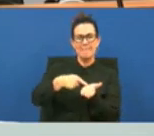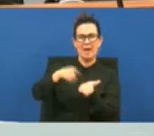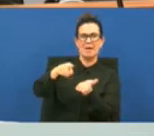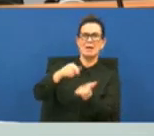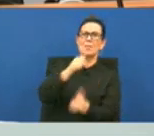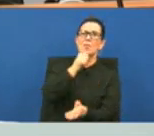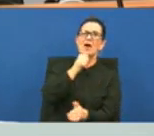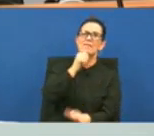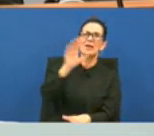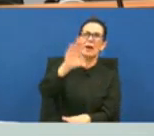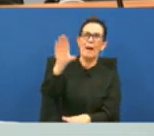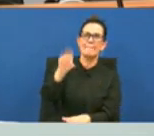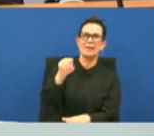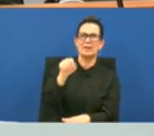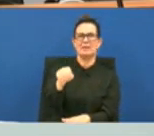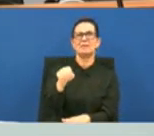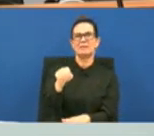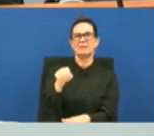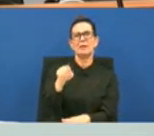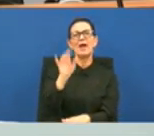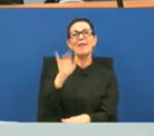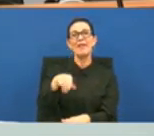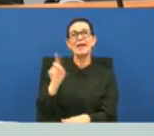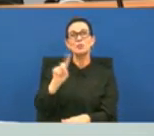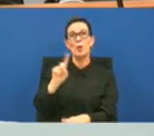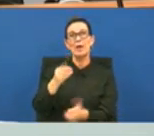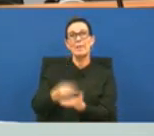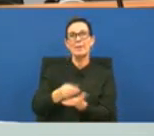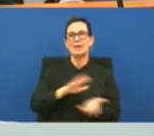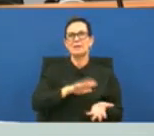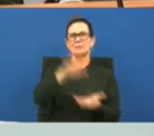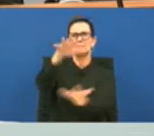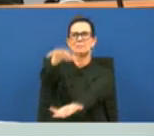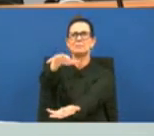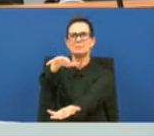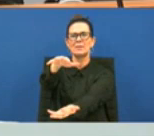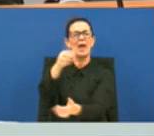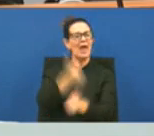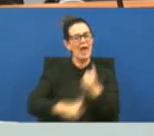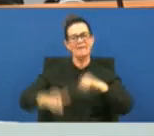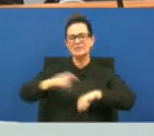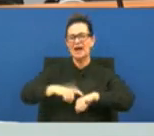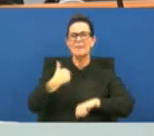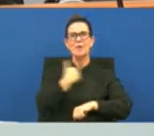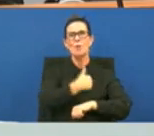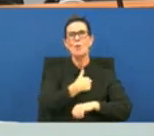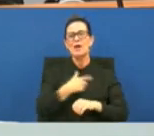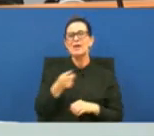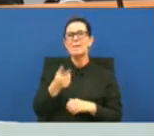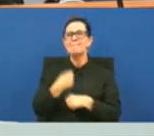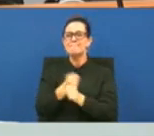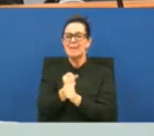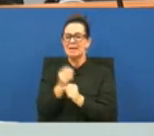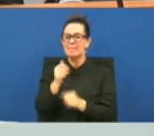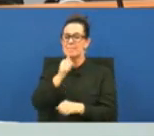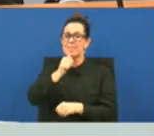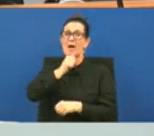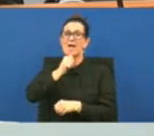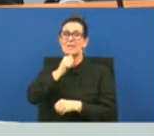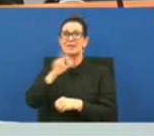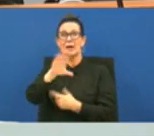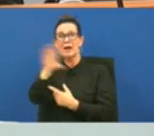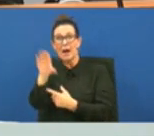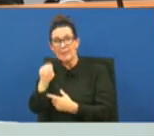and that is where all the money is going to anytime we privatize this way and especially when you